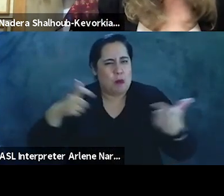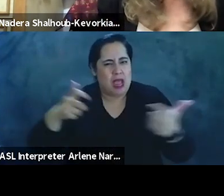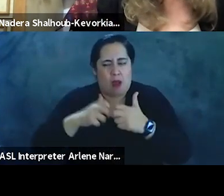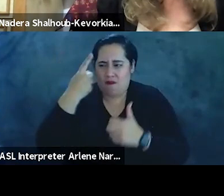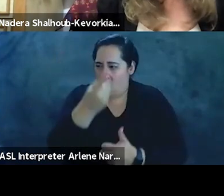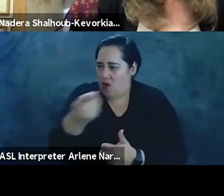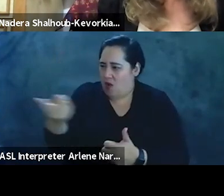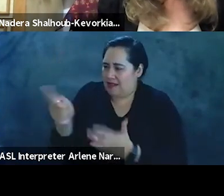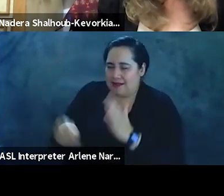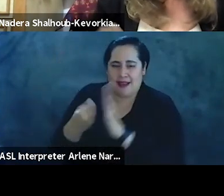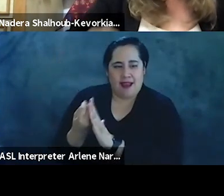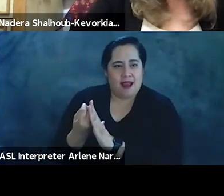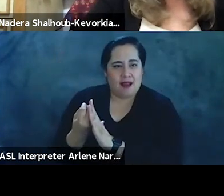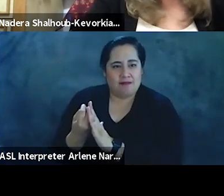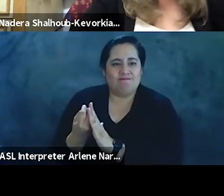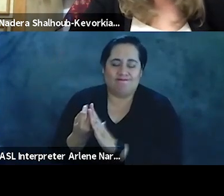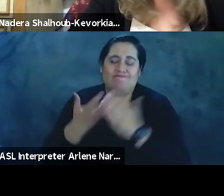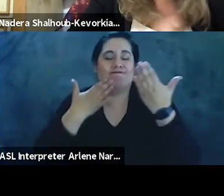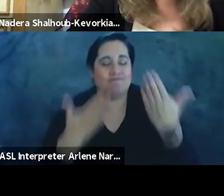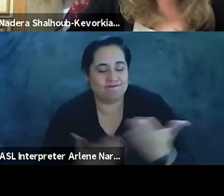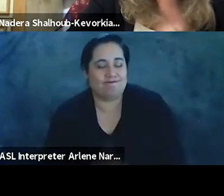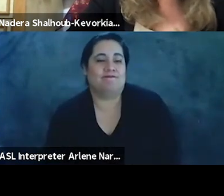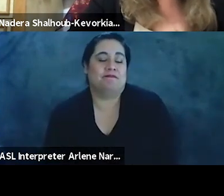this time. Thank you.